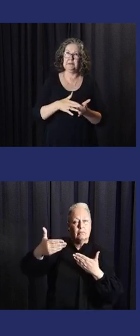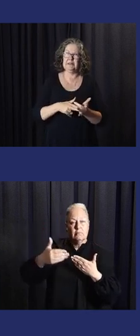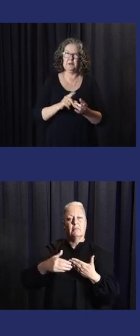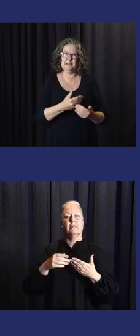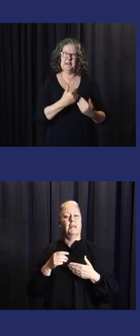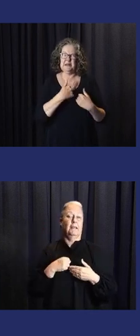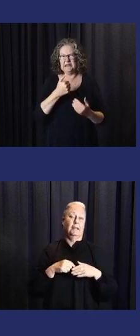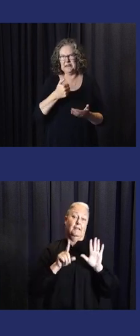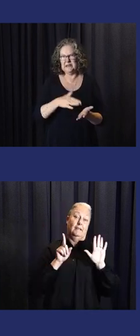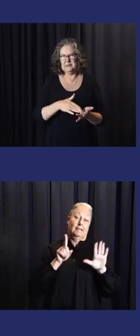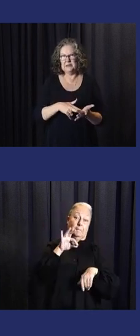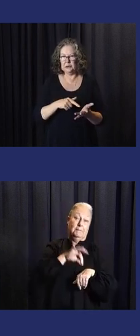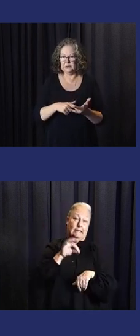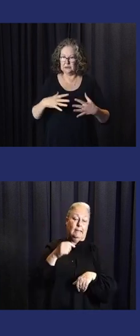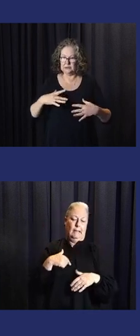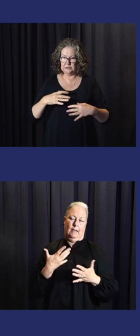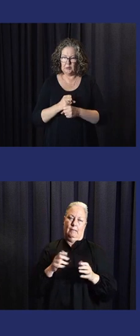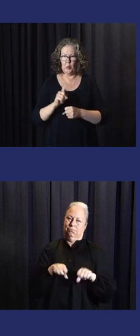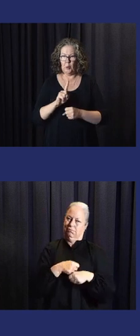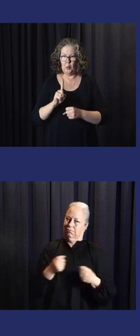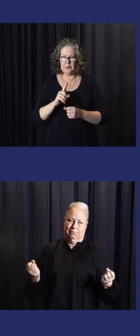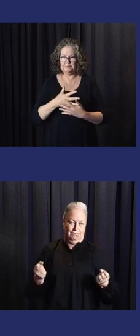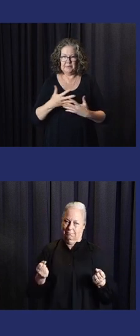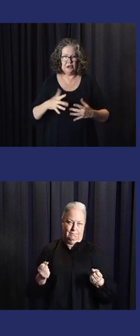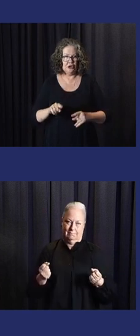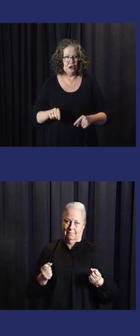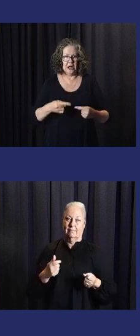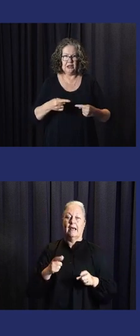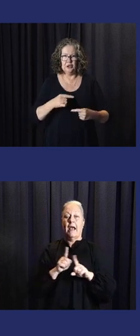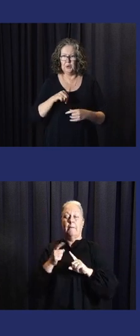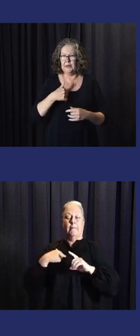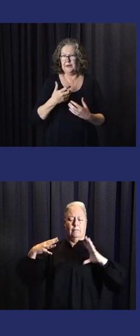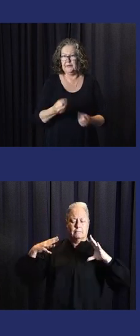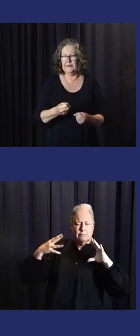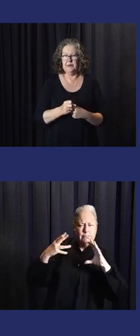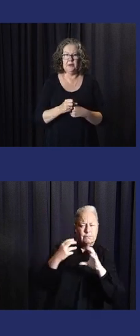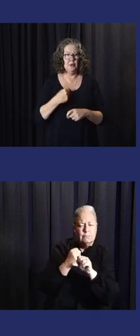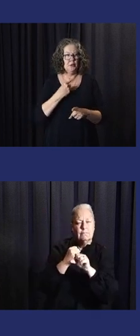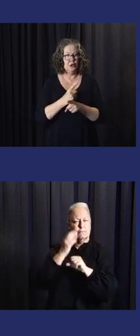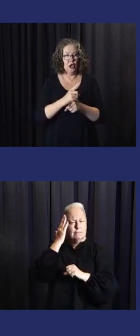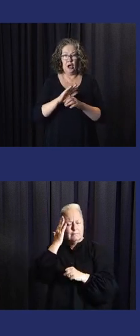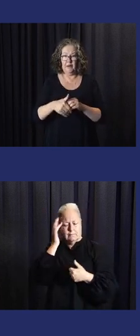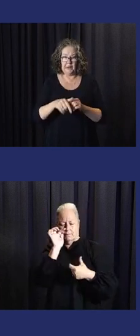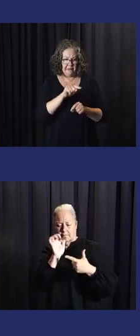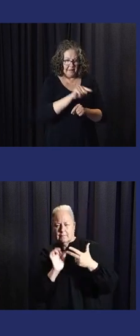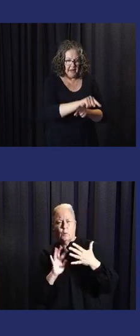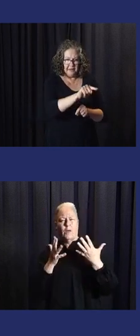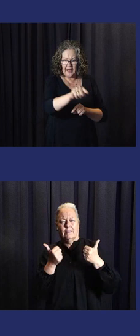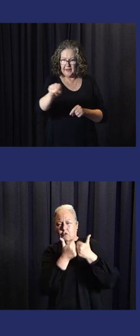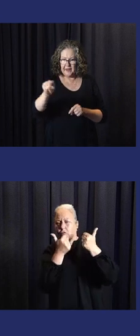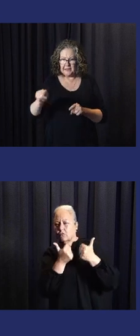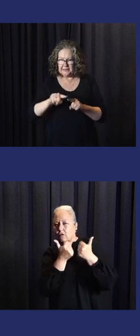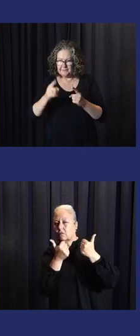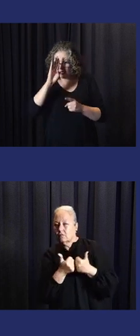to go. So it will not be possible to do within six minutes. That's what we've been provided to actually summarize the current